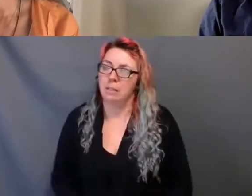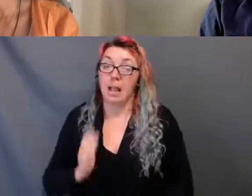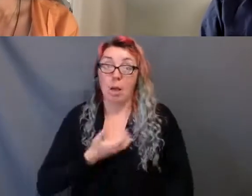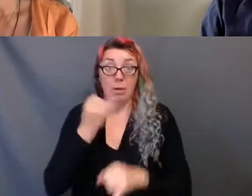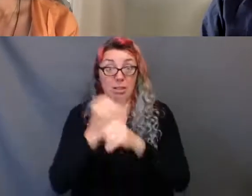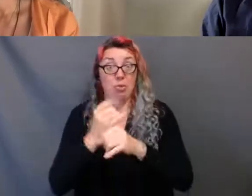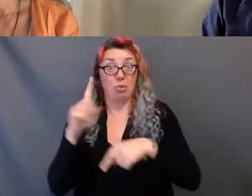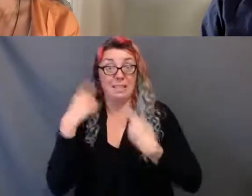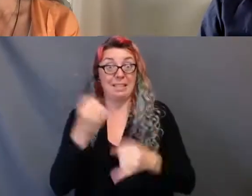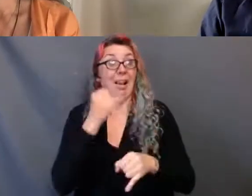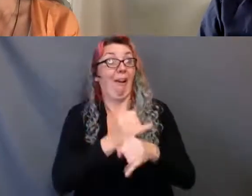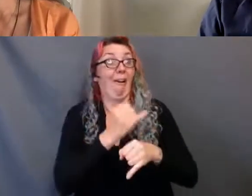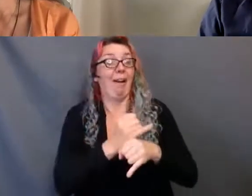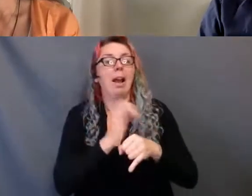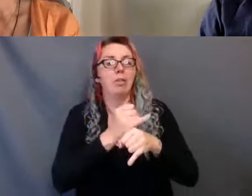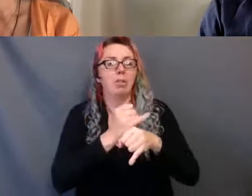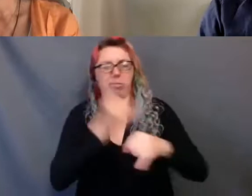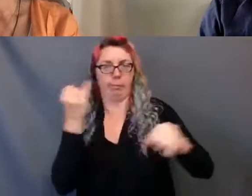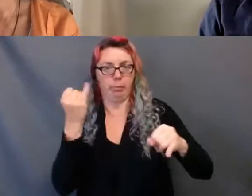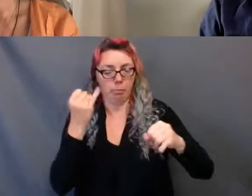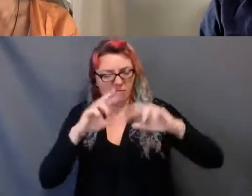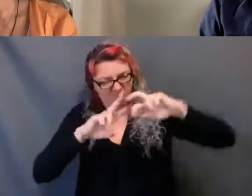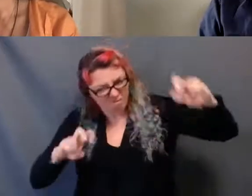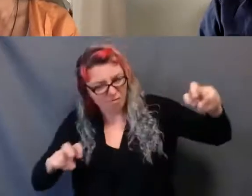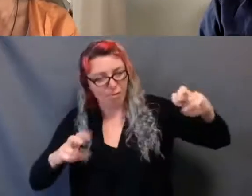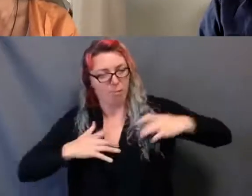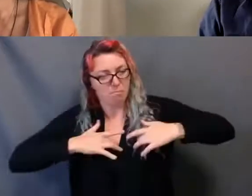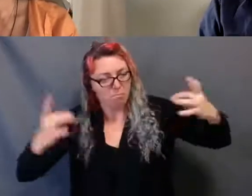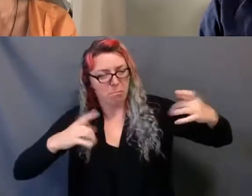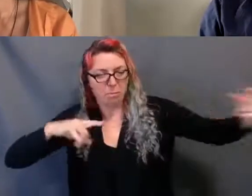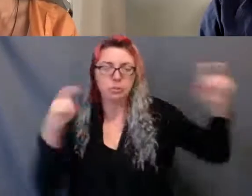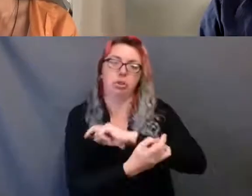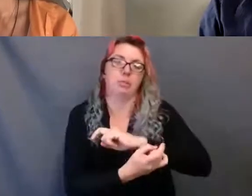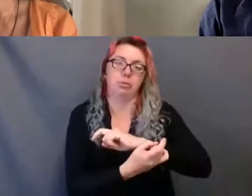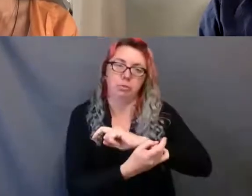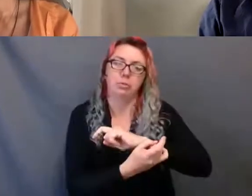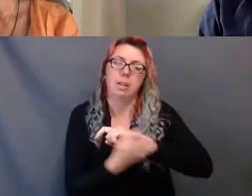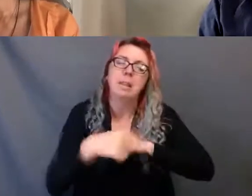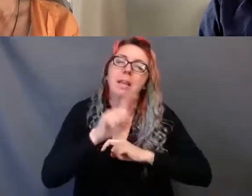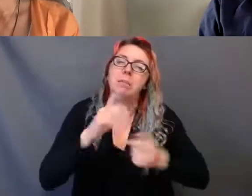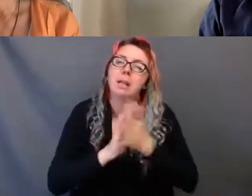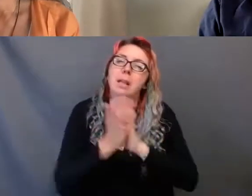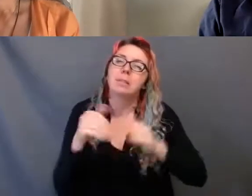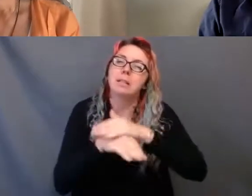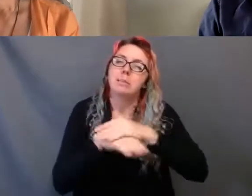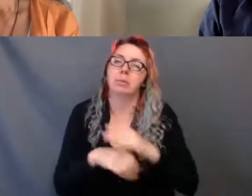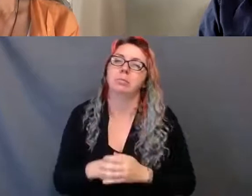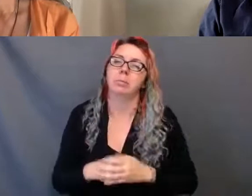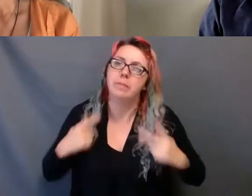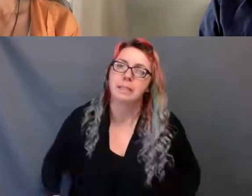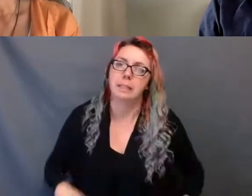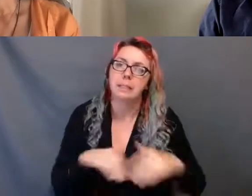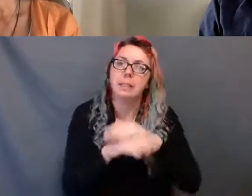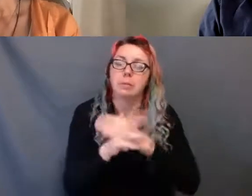down. We need to make them accessible financially as well as physically. Make them safe and inviting to people from